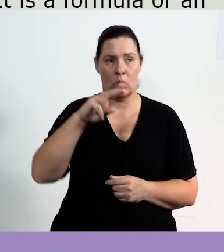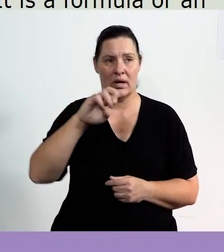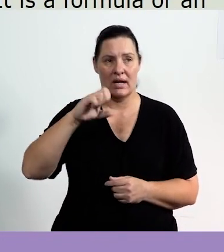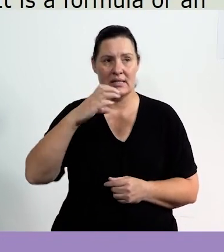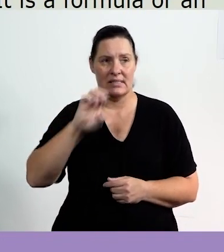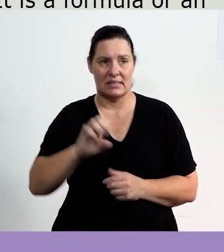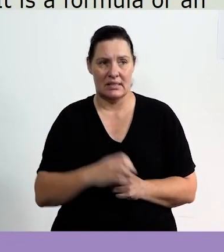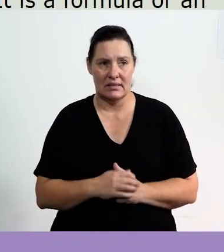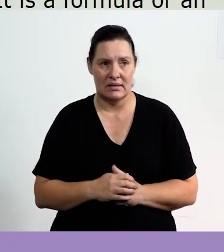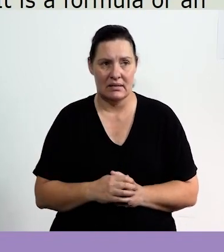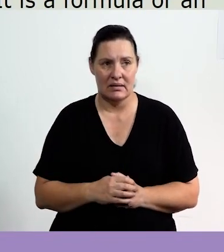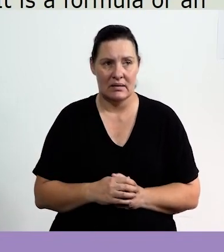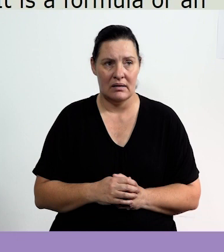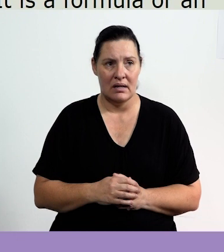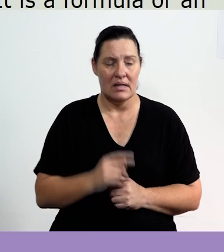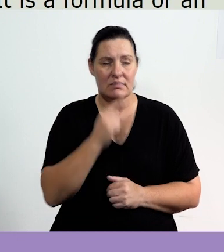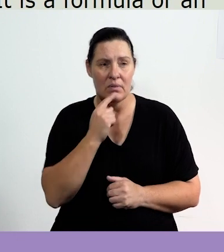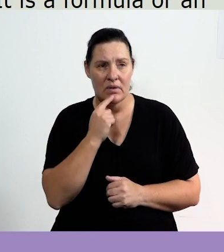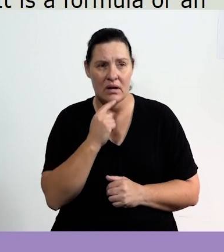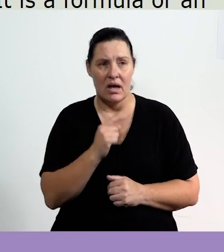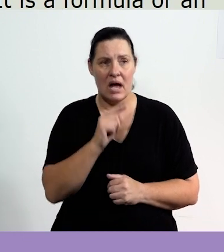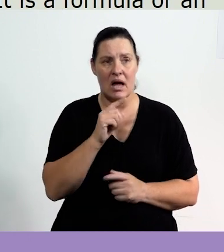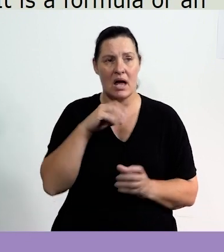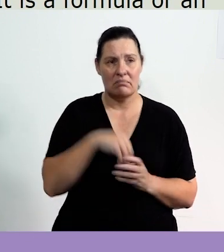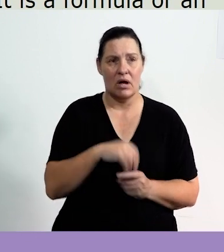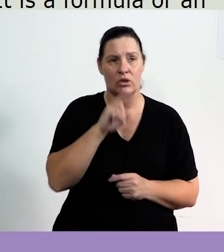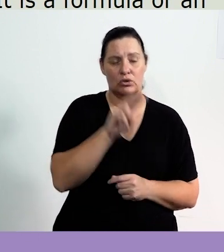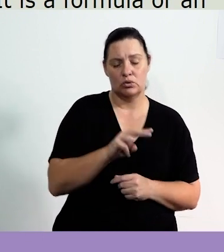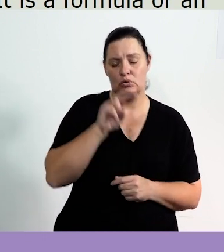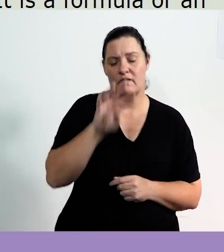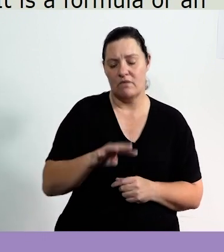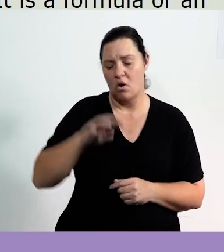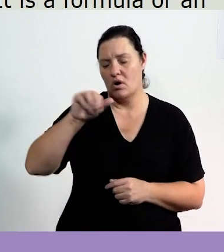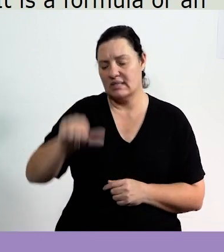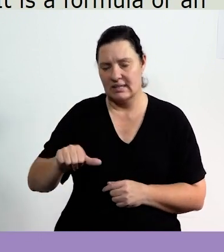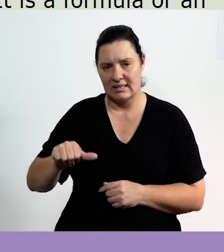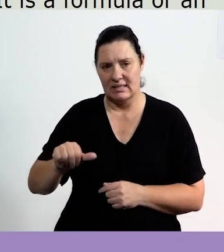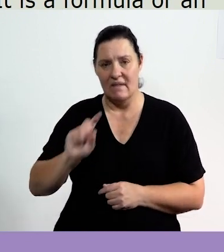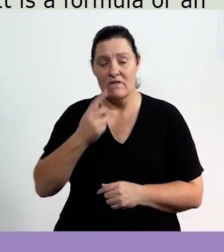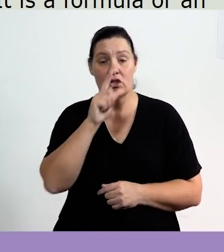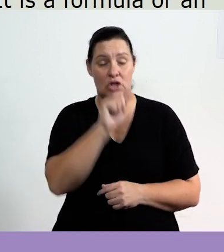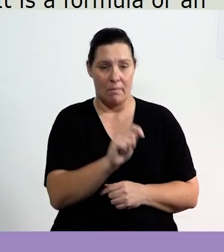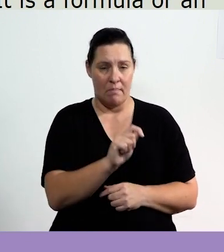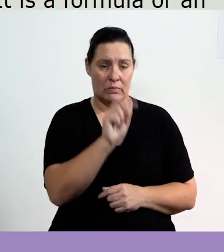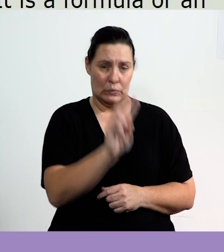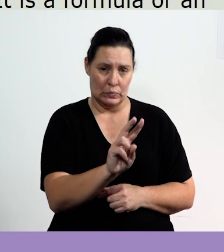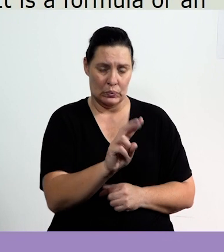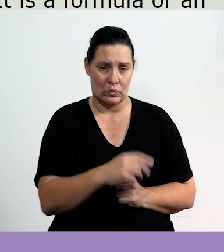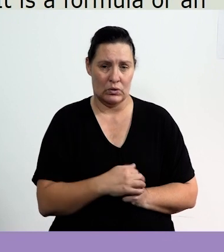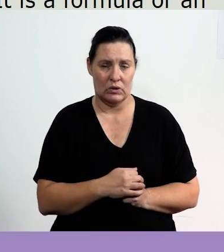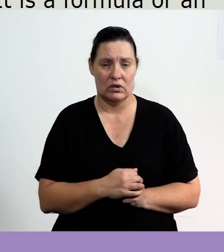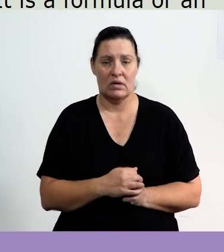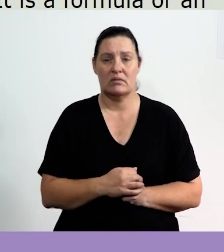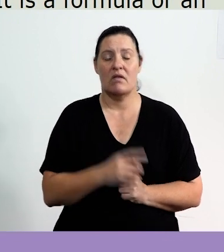And that is in 2, 4, 6. So in that pattern, the first term would be